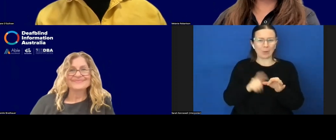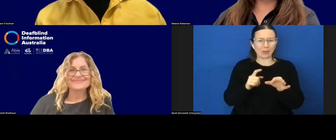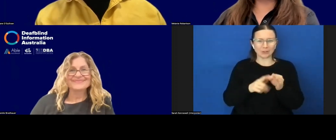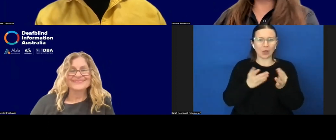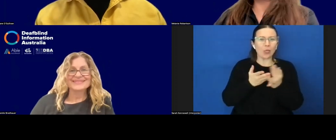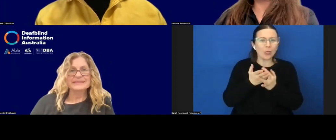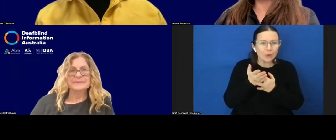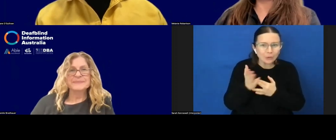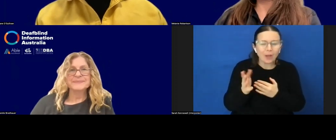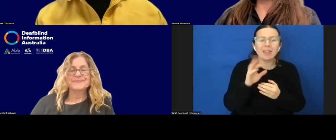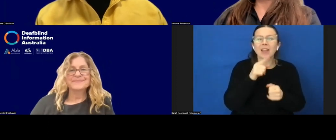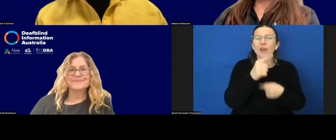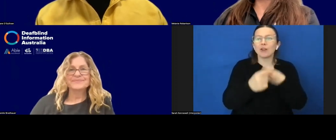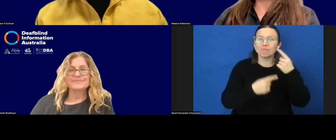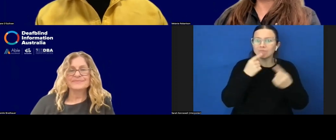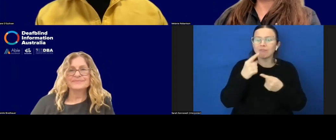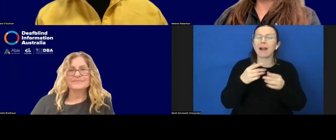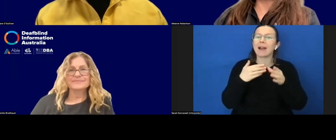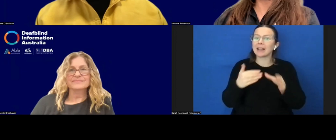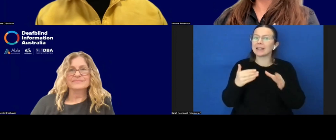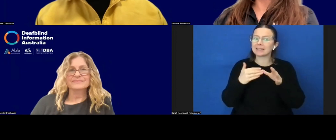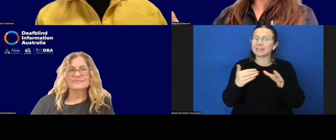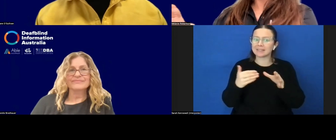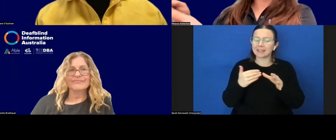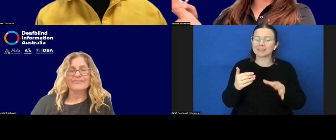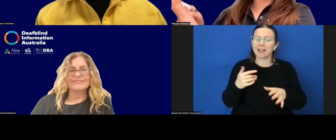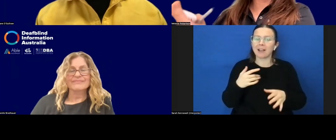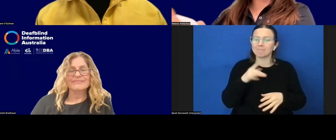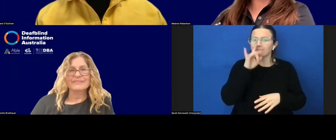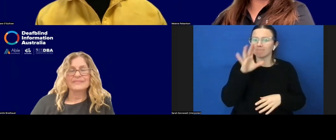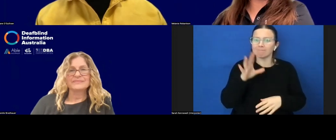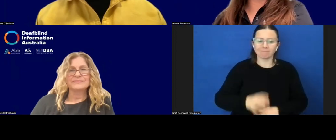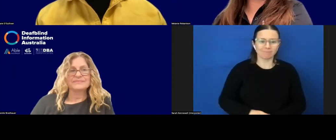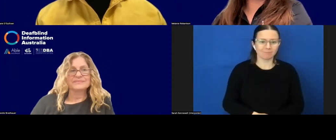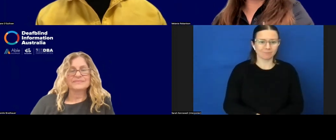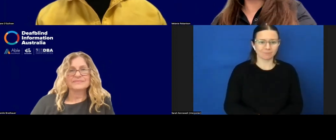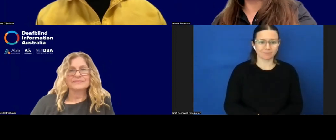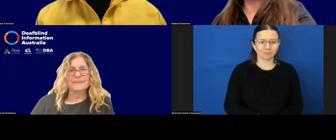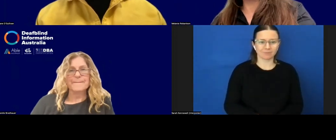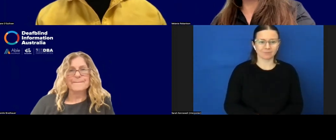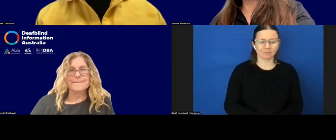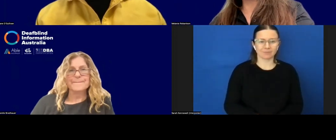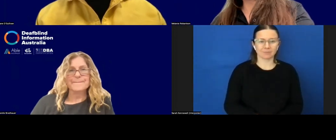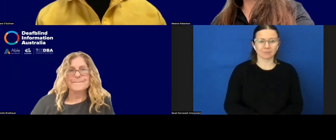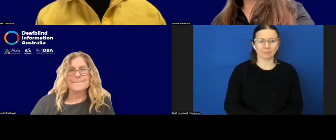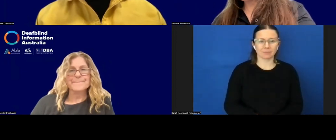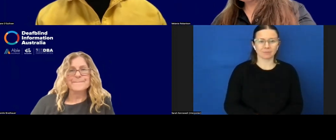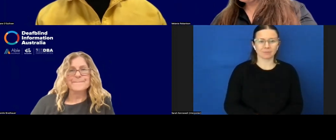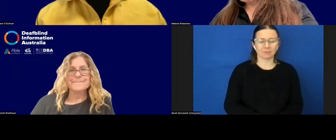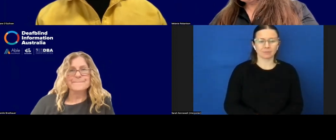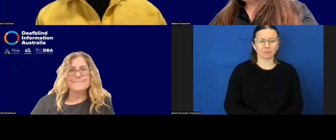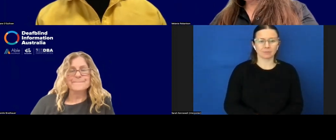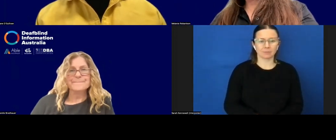the webinar proceeded, I actually answered a lot or addressed a lot myself.